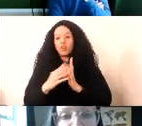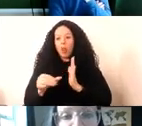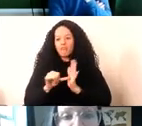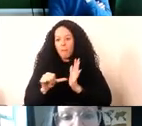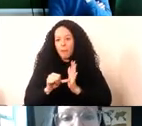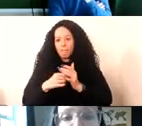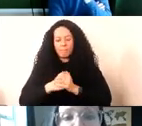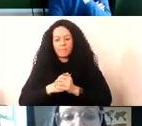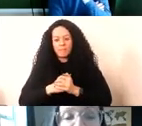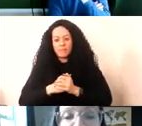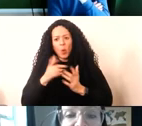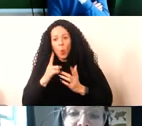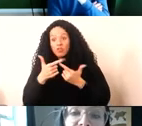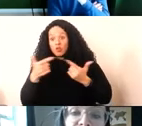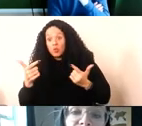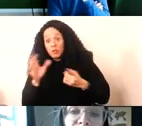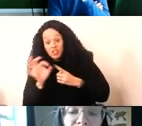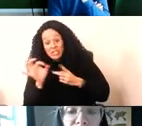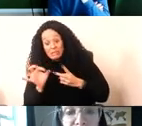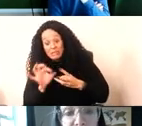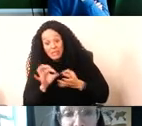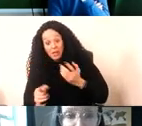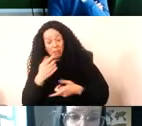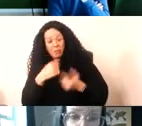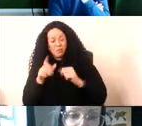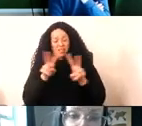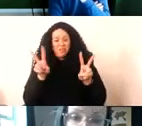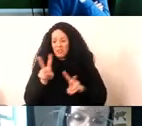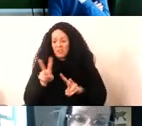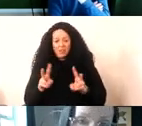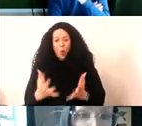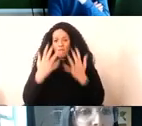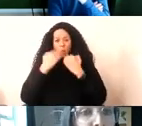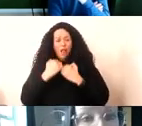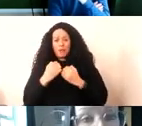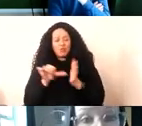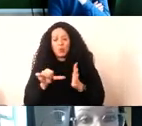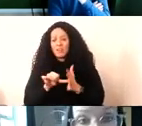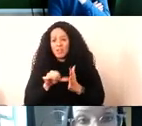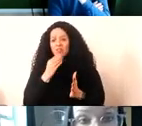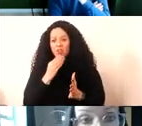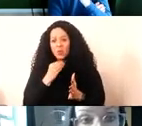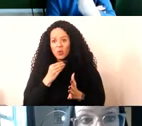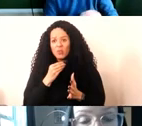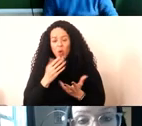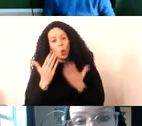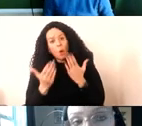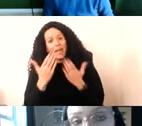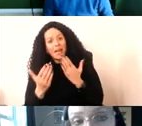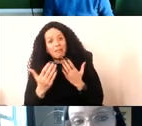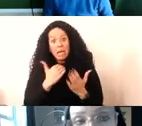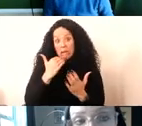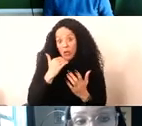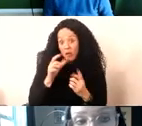What is too much detail that makes it overwhelming and difficult to use versus what's enough detail to